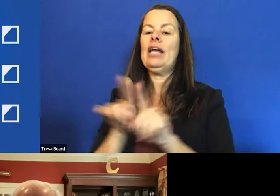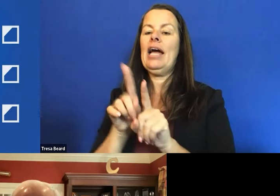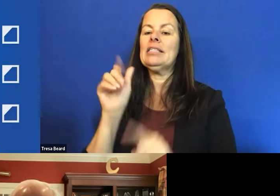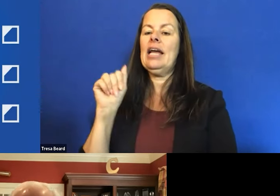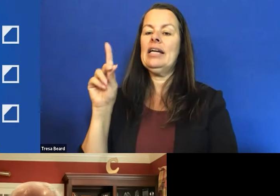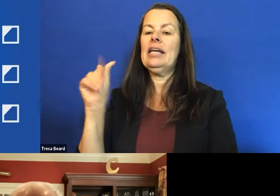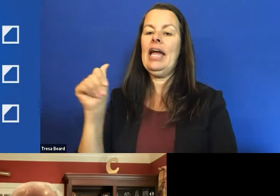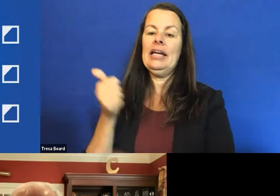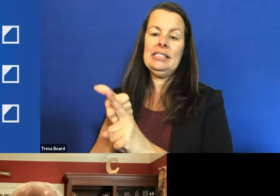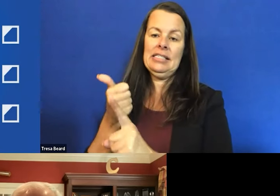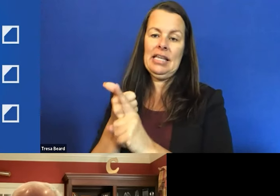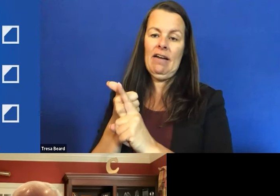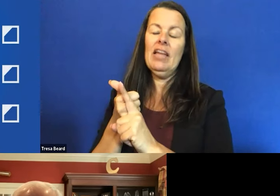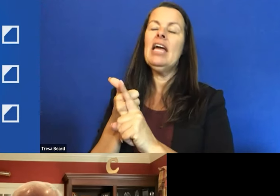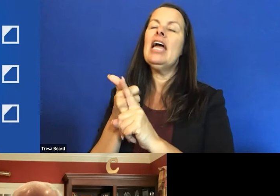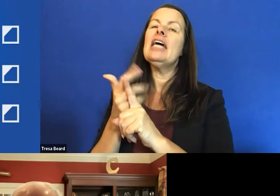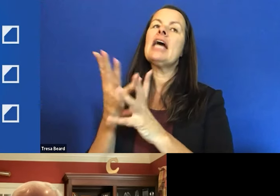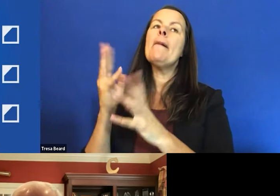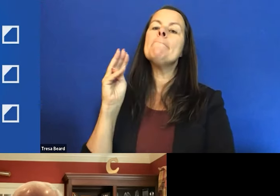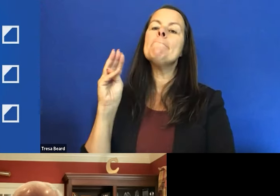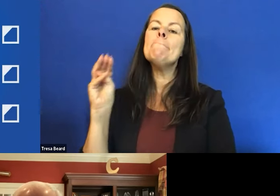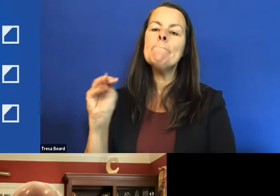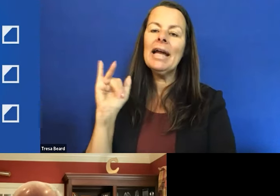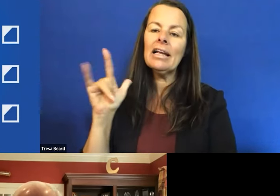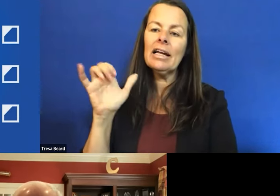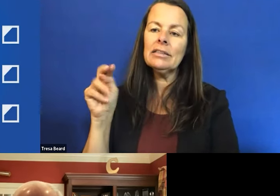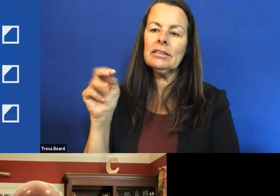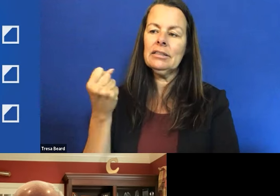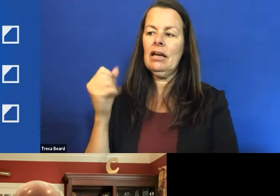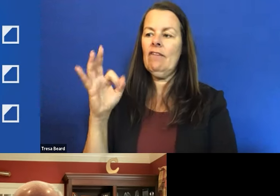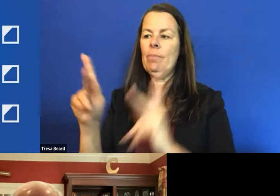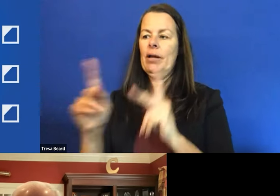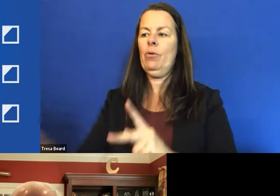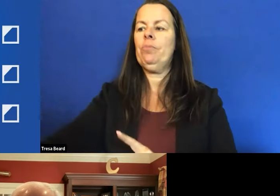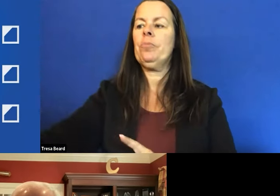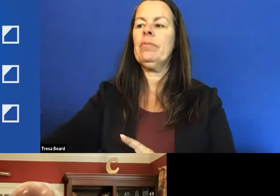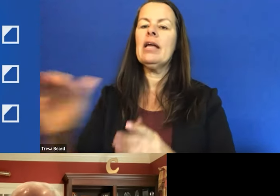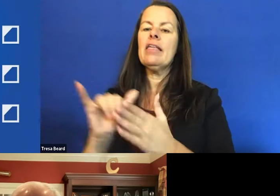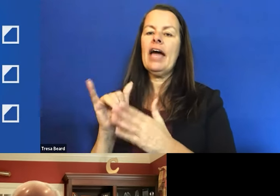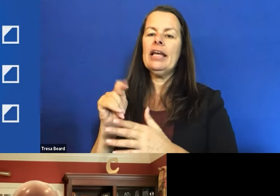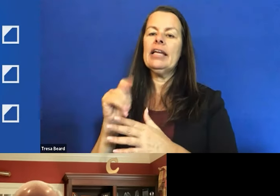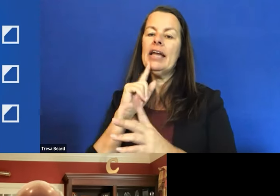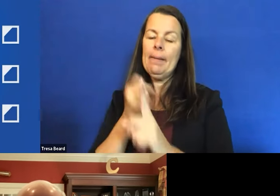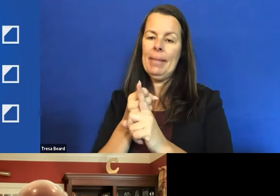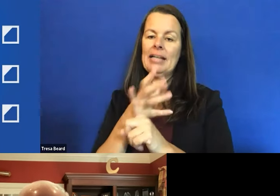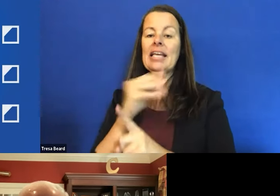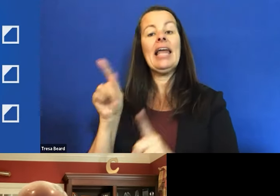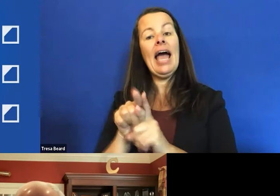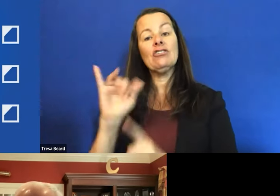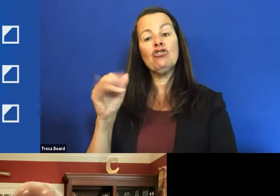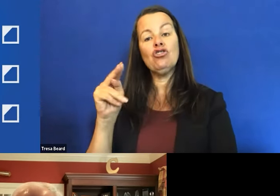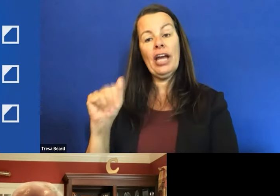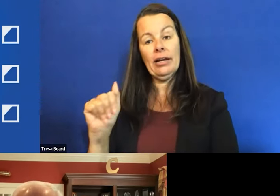Uh, it's millions of people, uh, that it impacts. And, and, uh, as Jenny was saying about, uh,